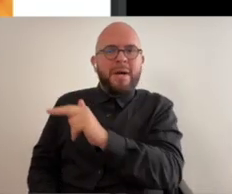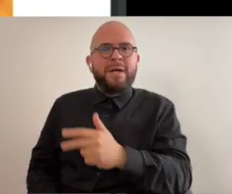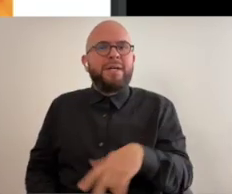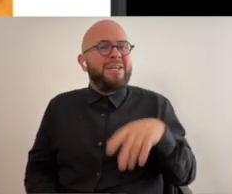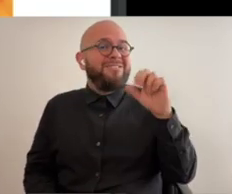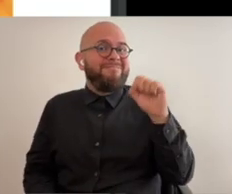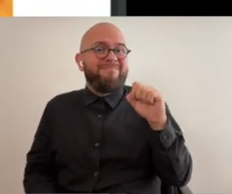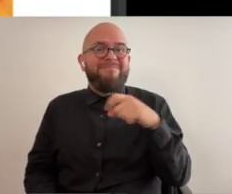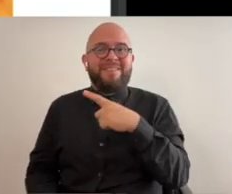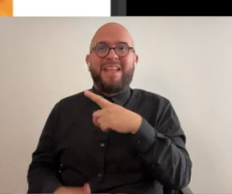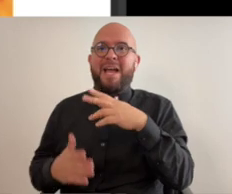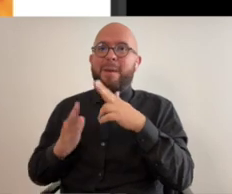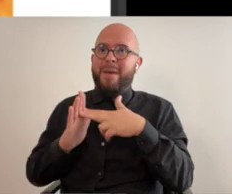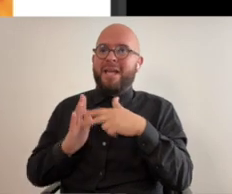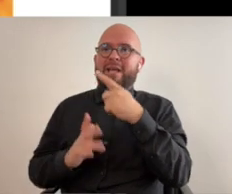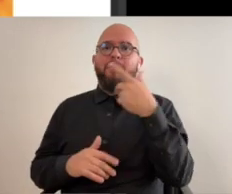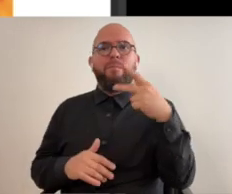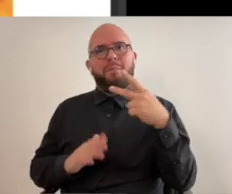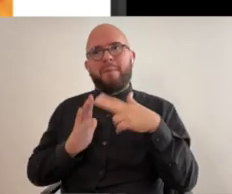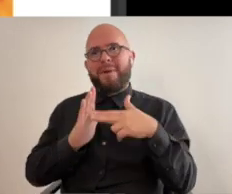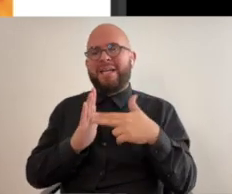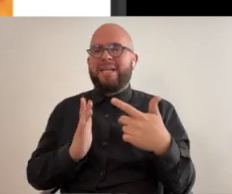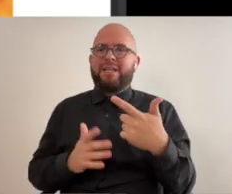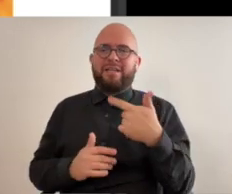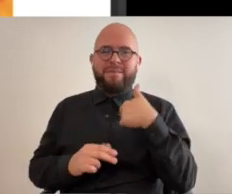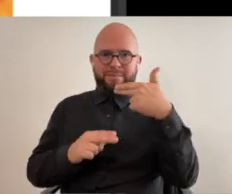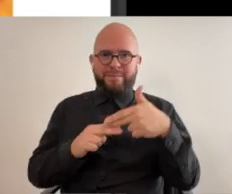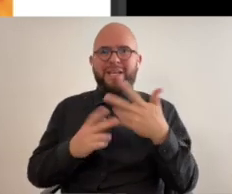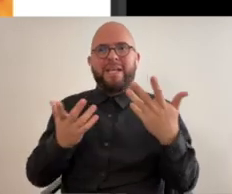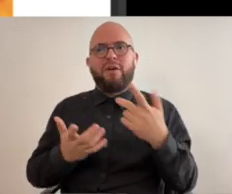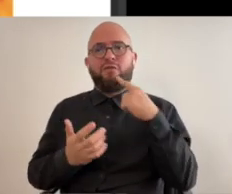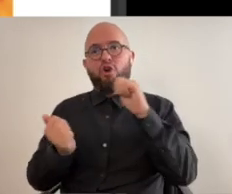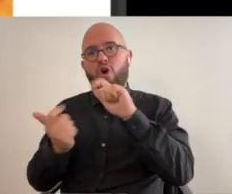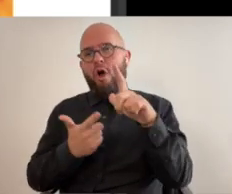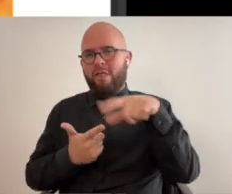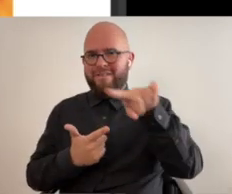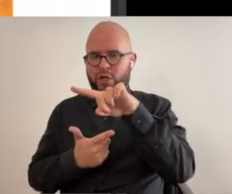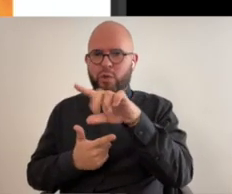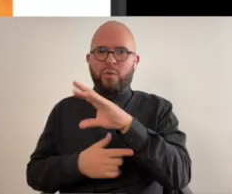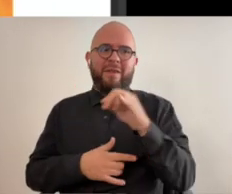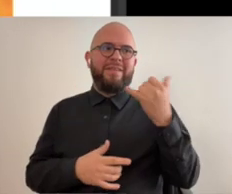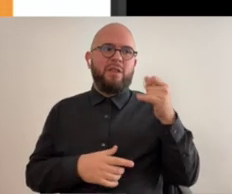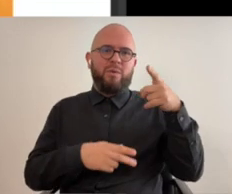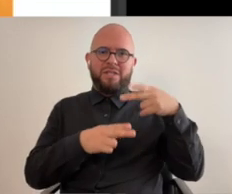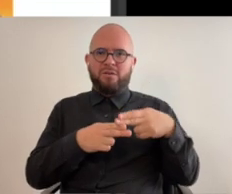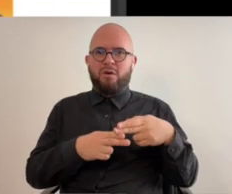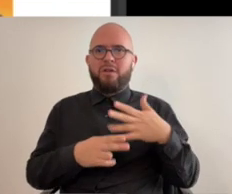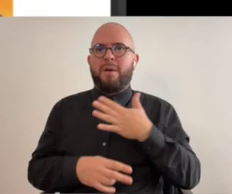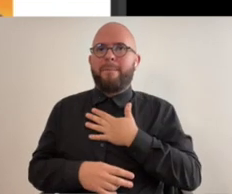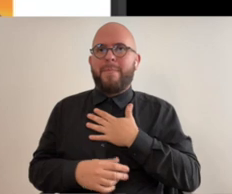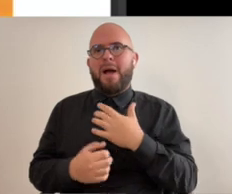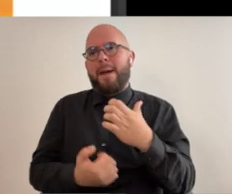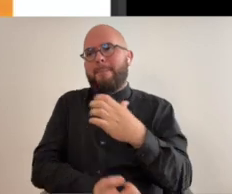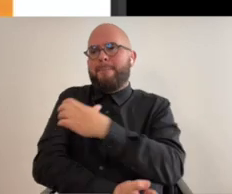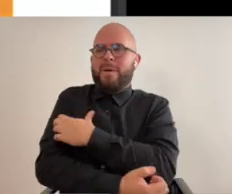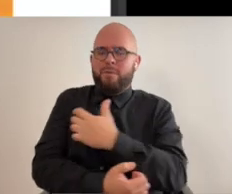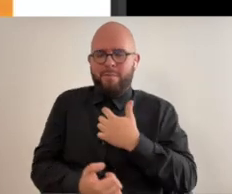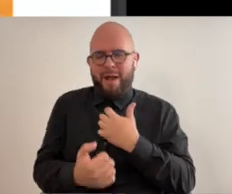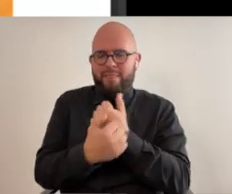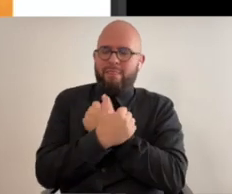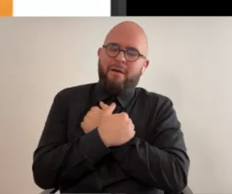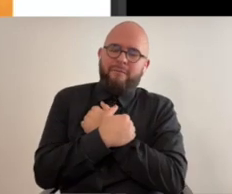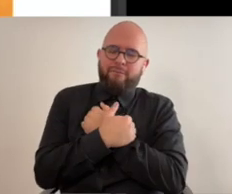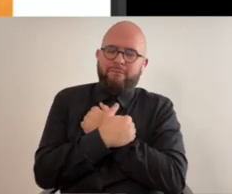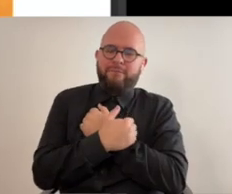see that yeah the painting um purple painting is called here for all of you and the yellow one